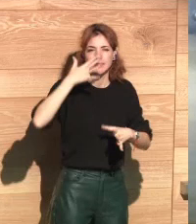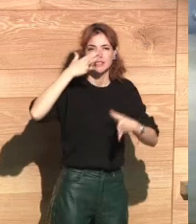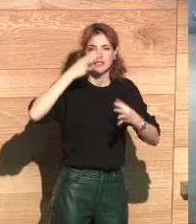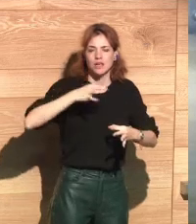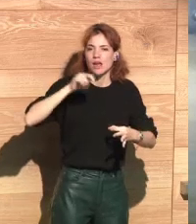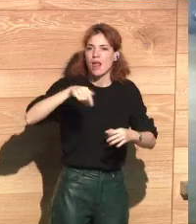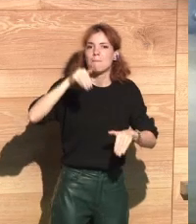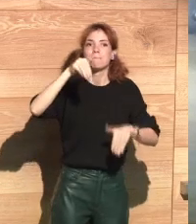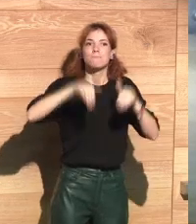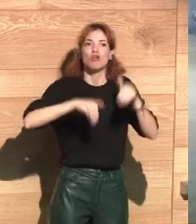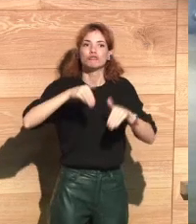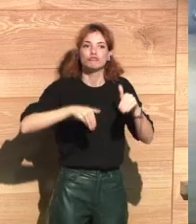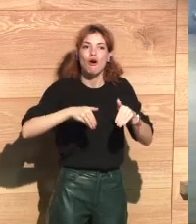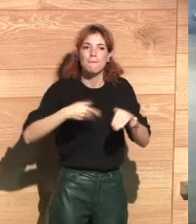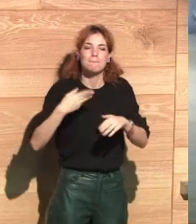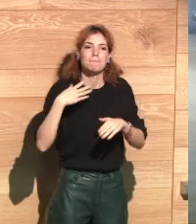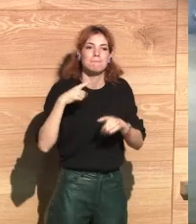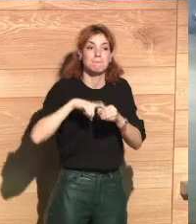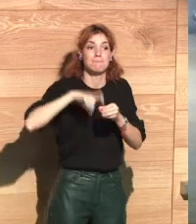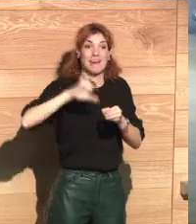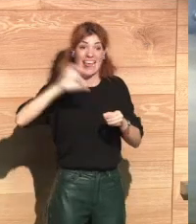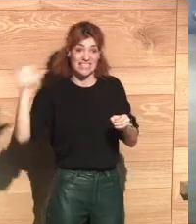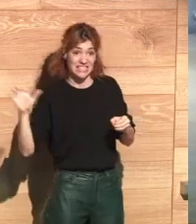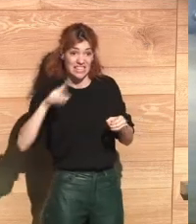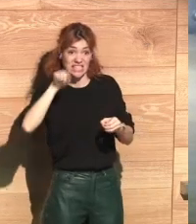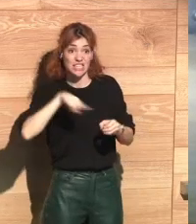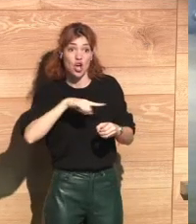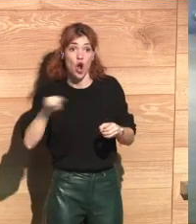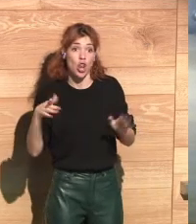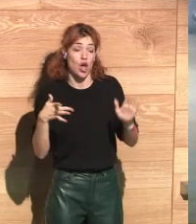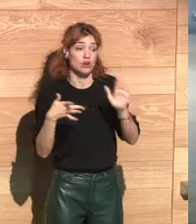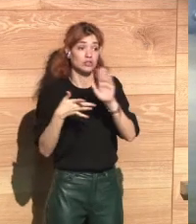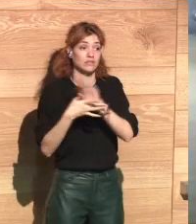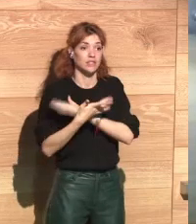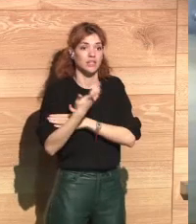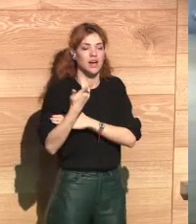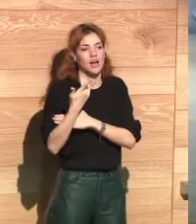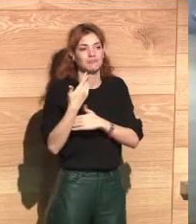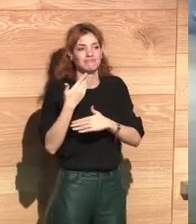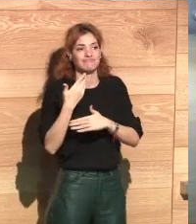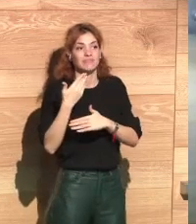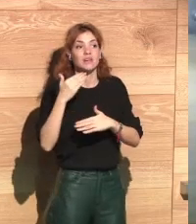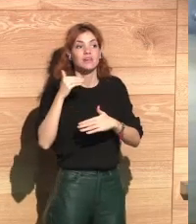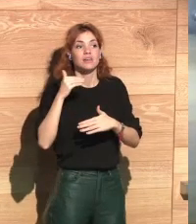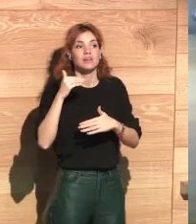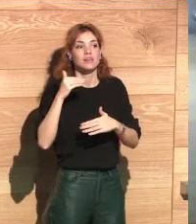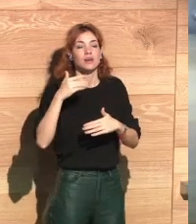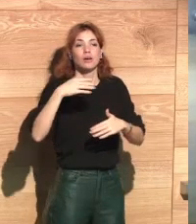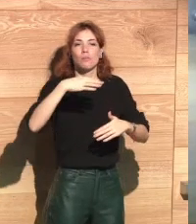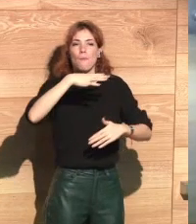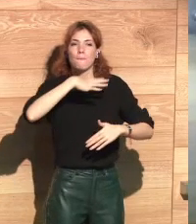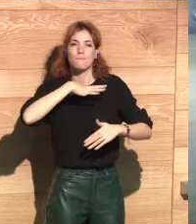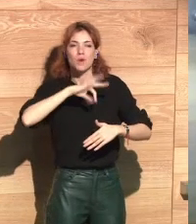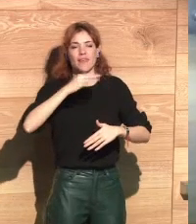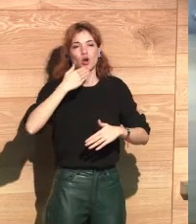But there's not one single person that you can say that they